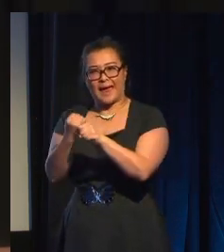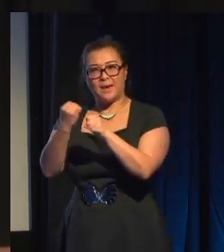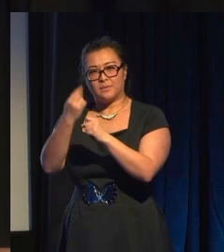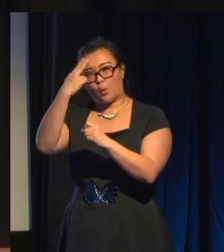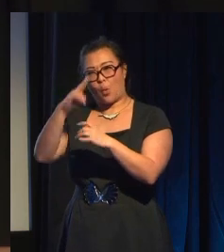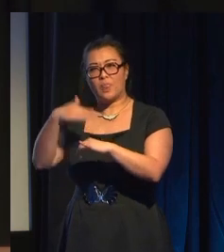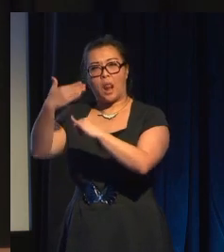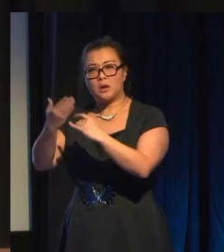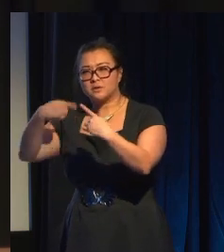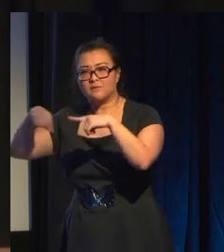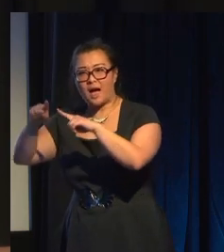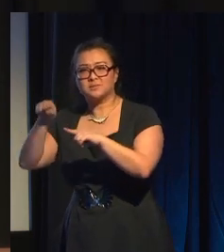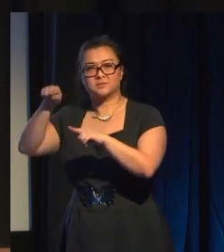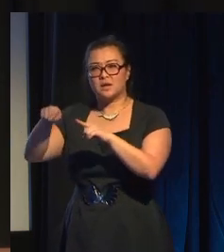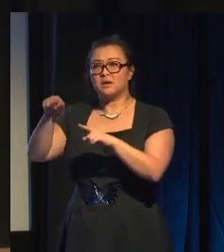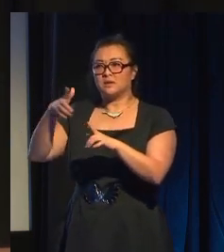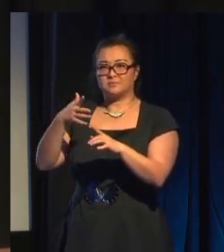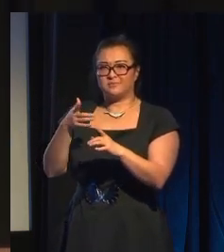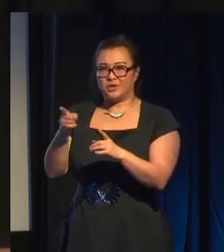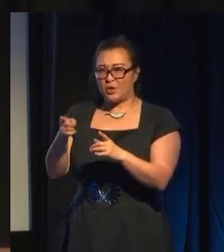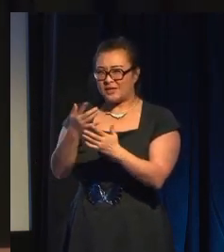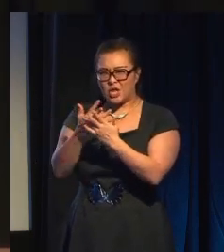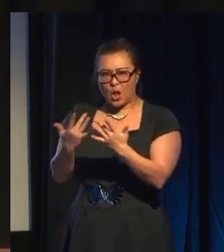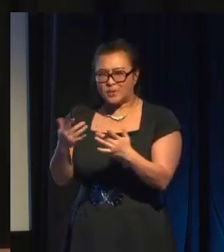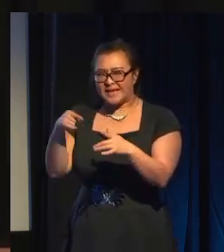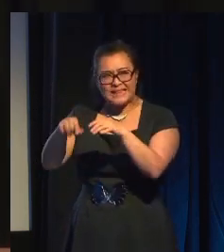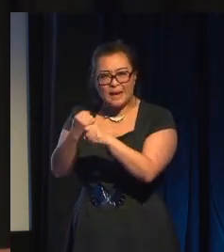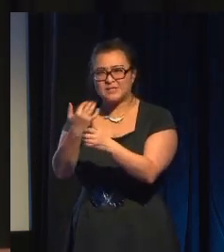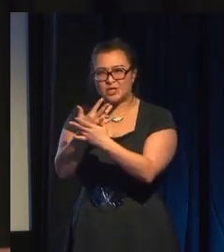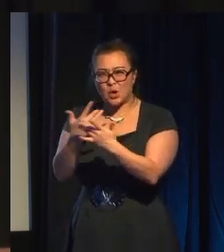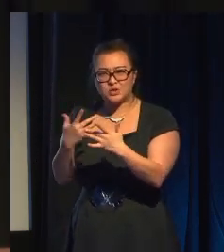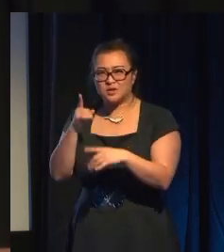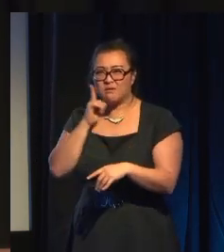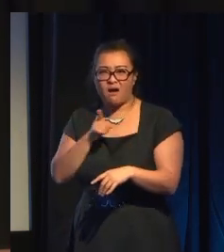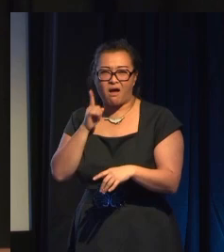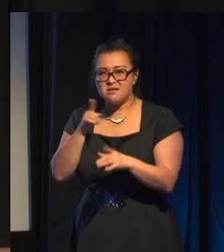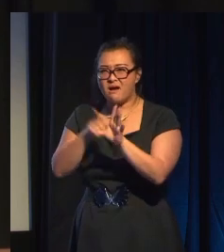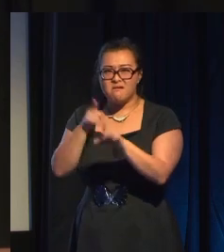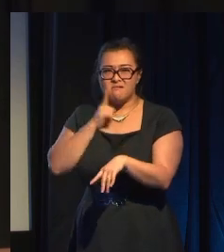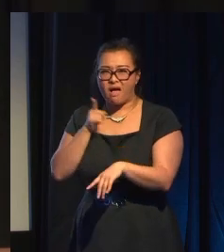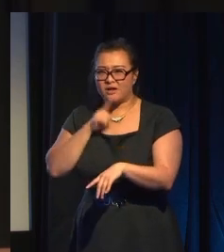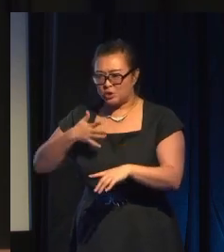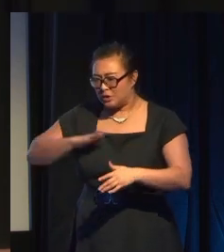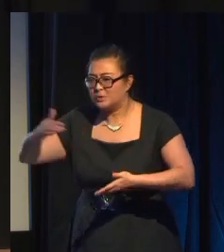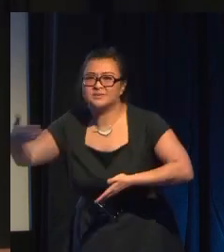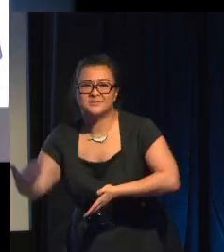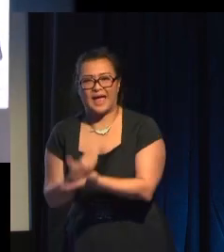don't really care about saving little girls. I'm not... I don't consider myself a father figure either, so that's a real problem.